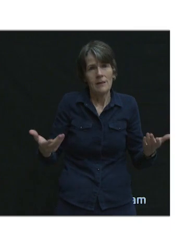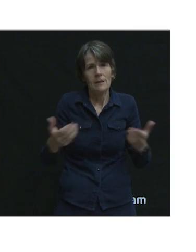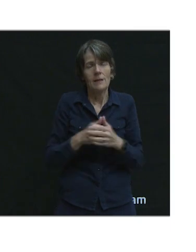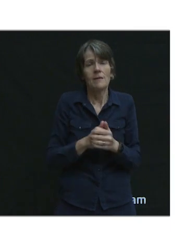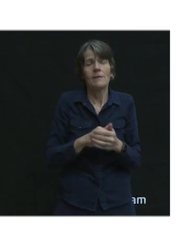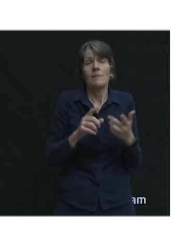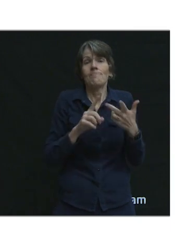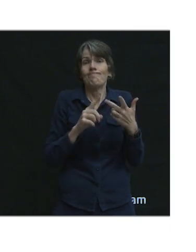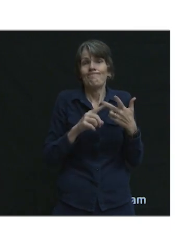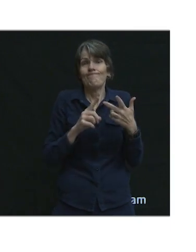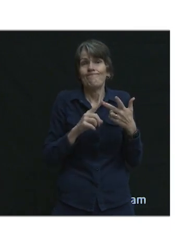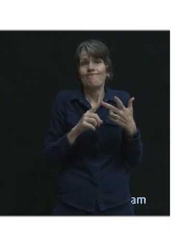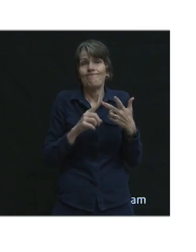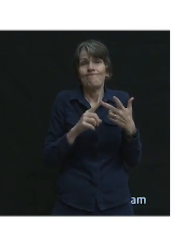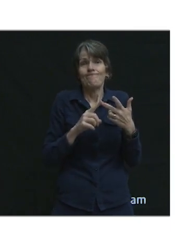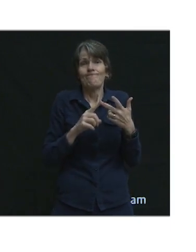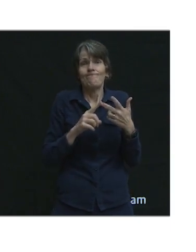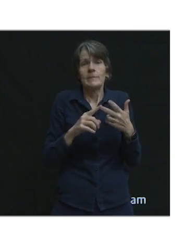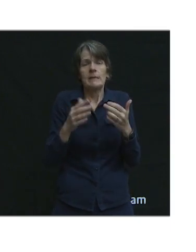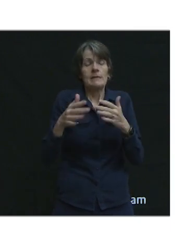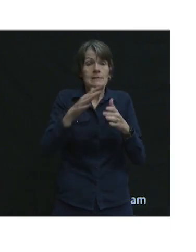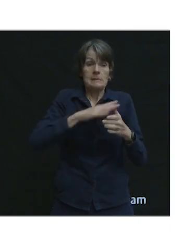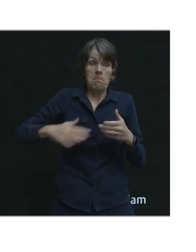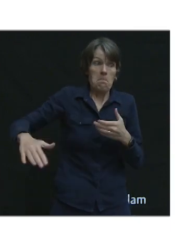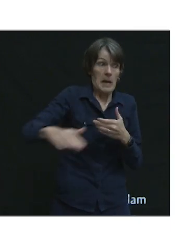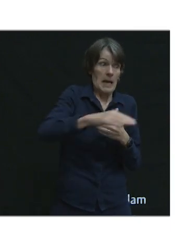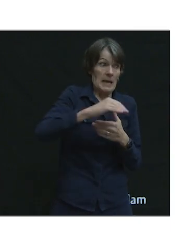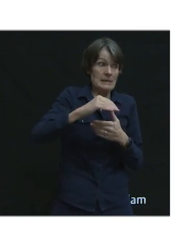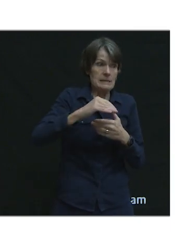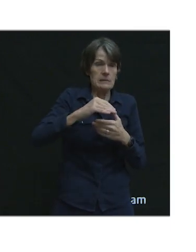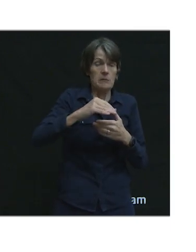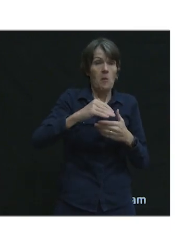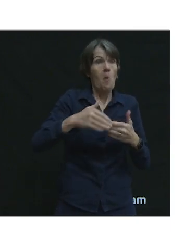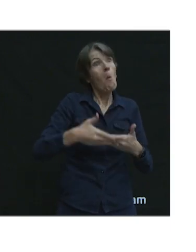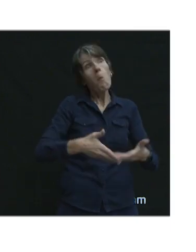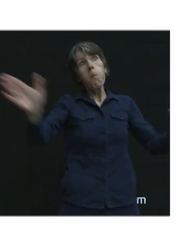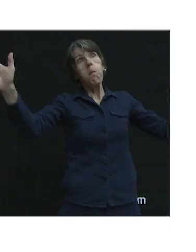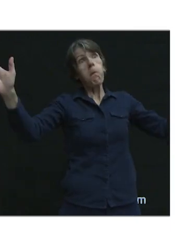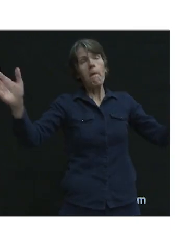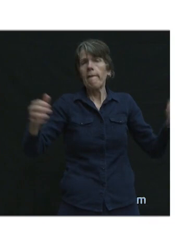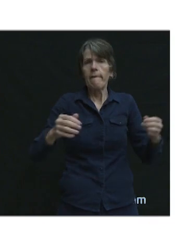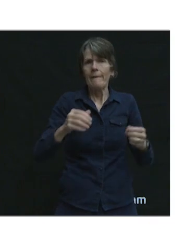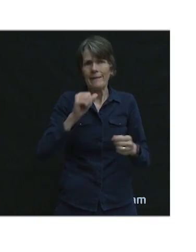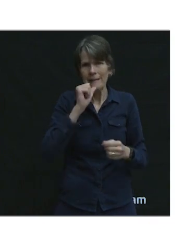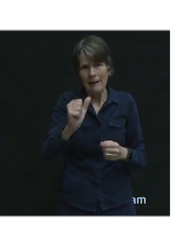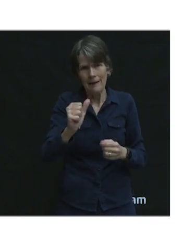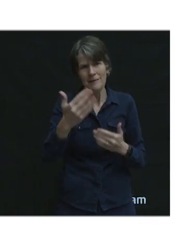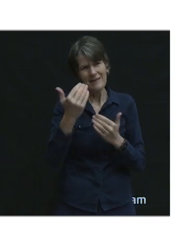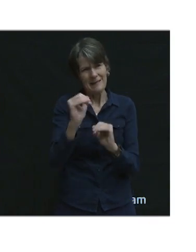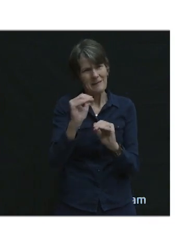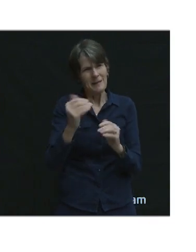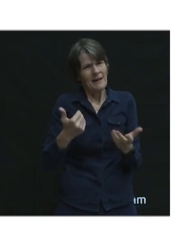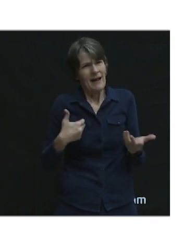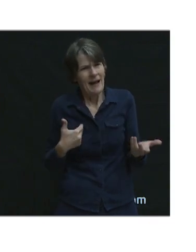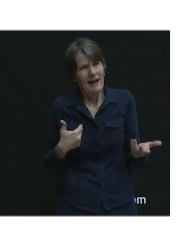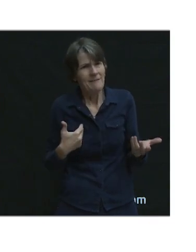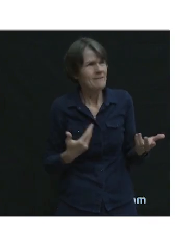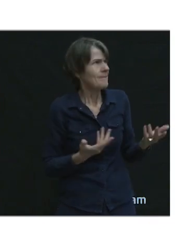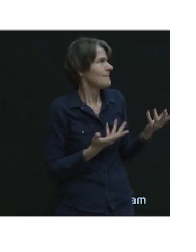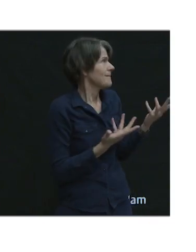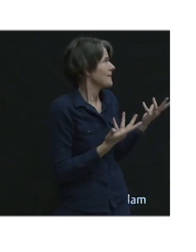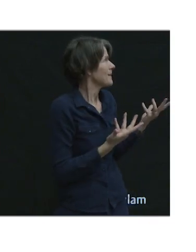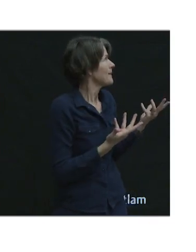My third point is that space is limited, and I think this picture says it more clearly than I could explain it.